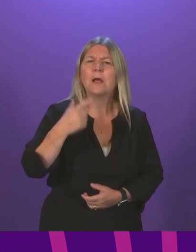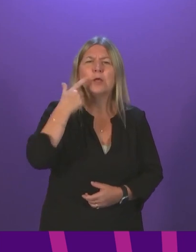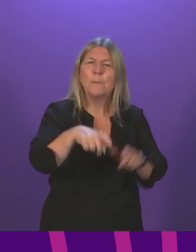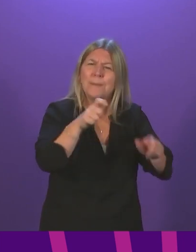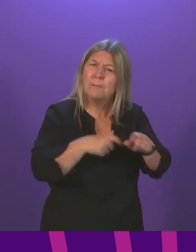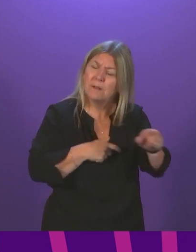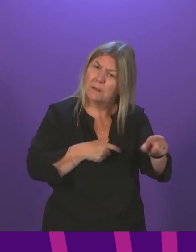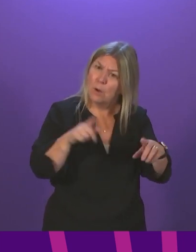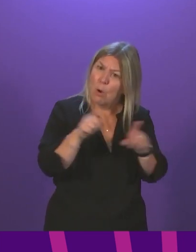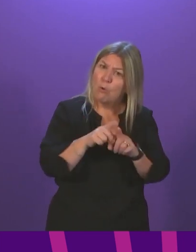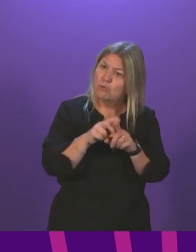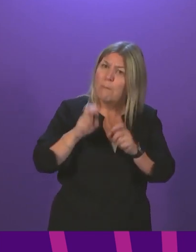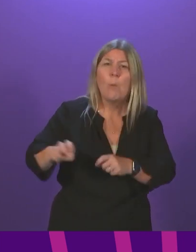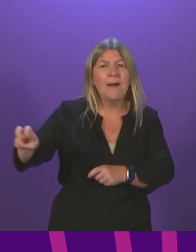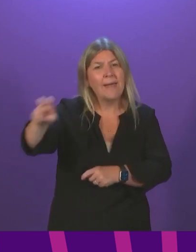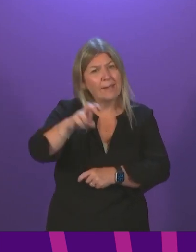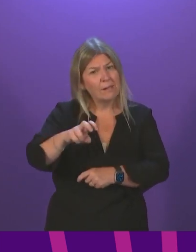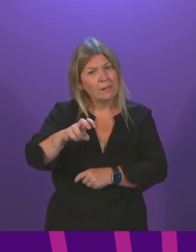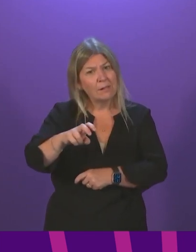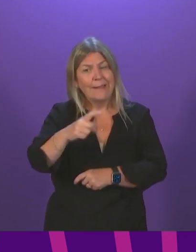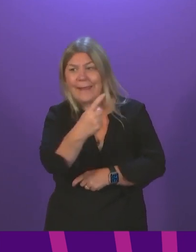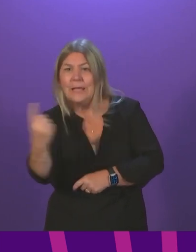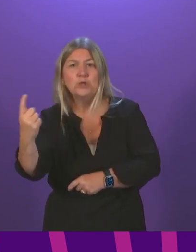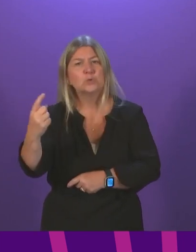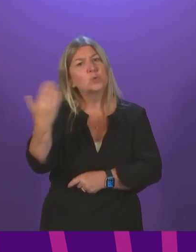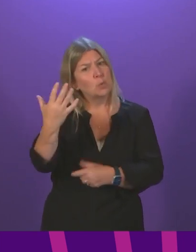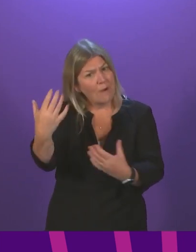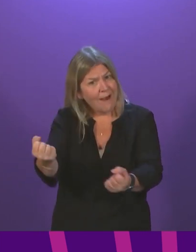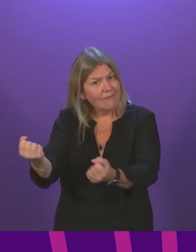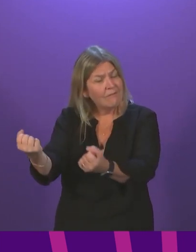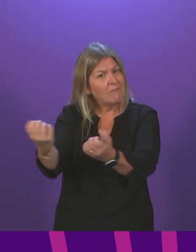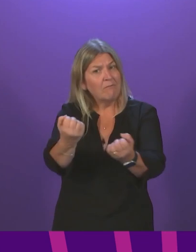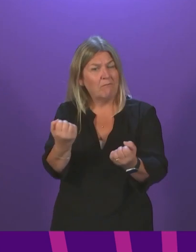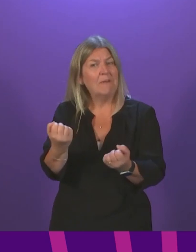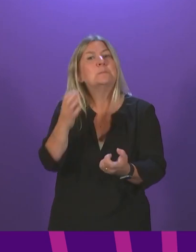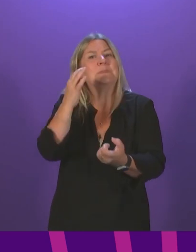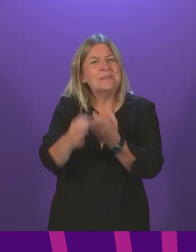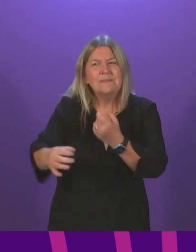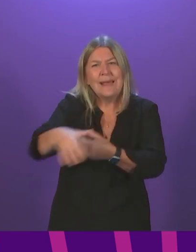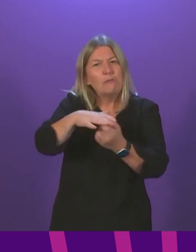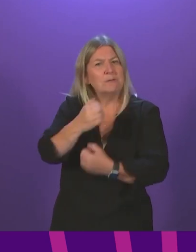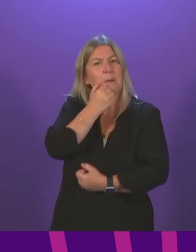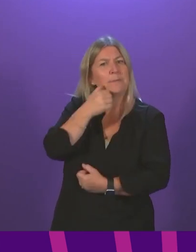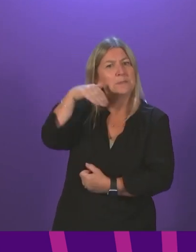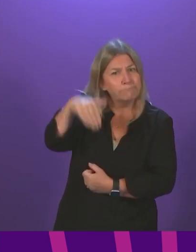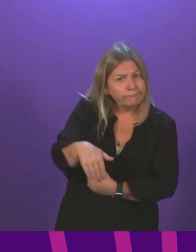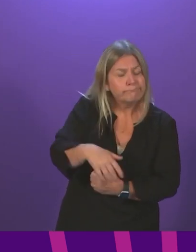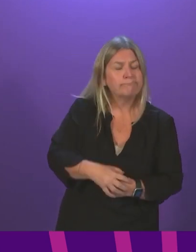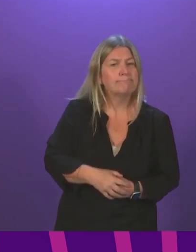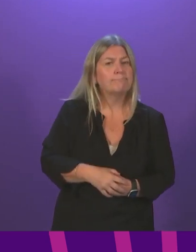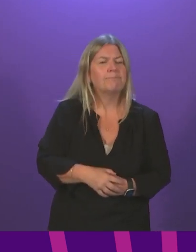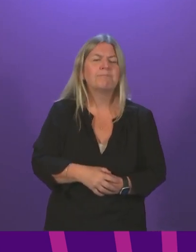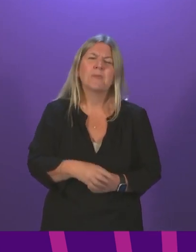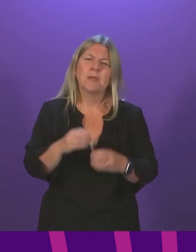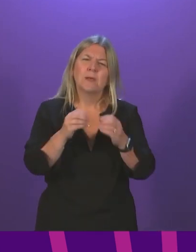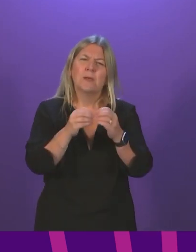vaccination units at every school to encourage uptake, particularly in areas where vaccination rates are low? On booster jags, the First